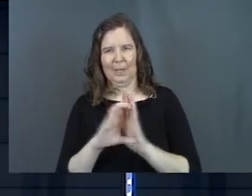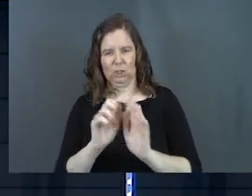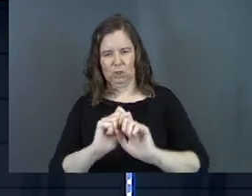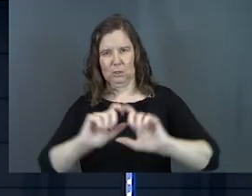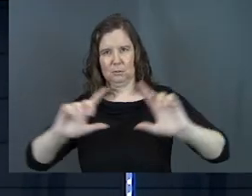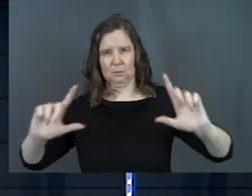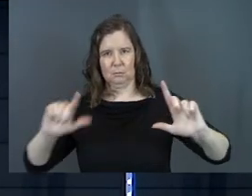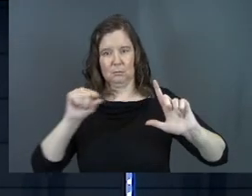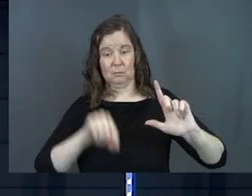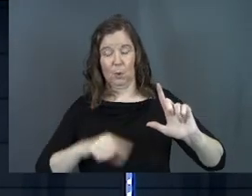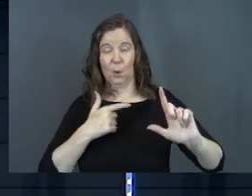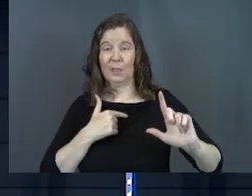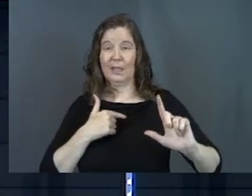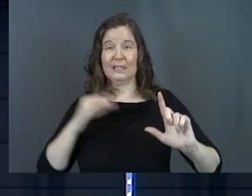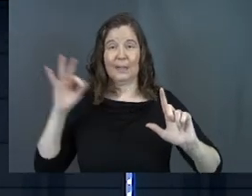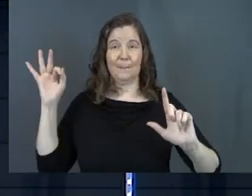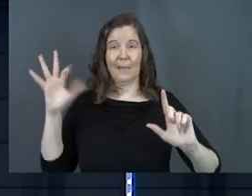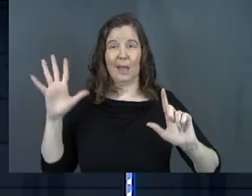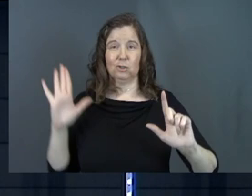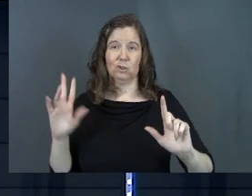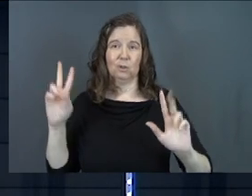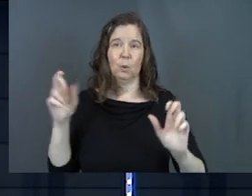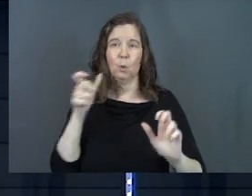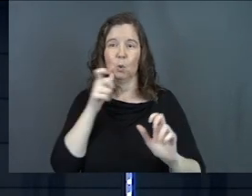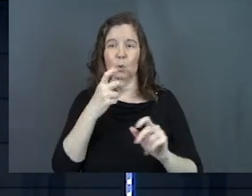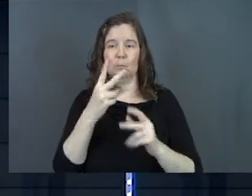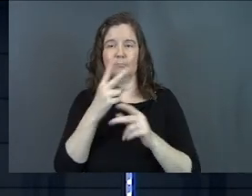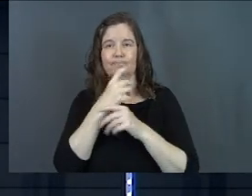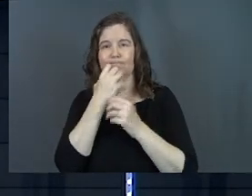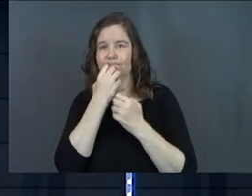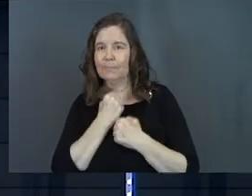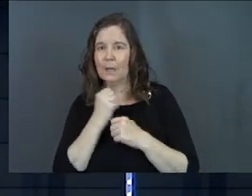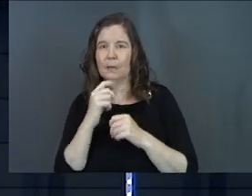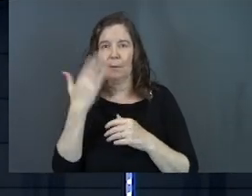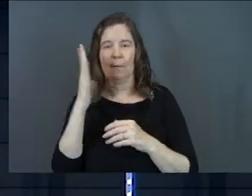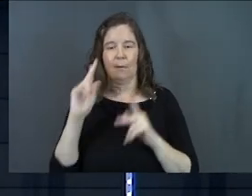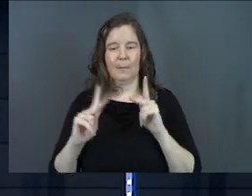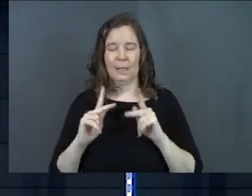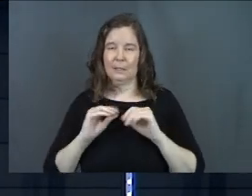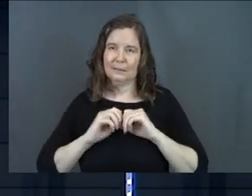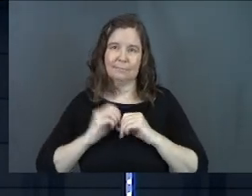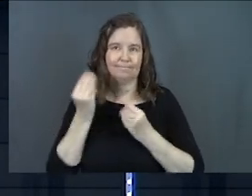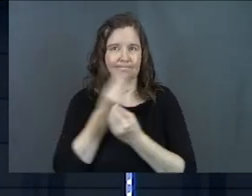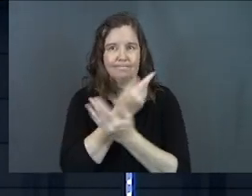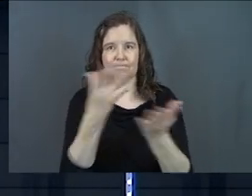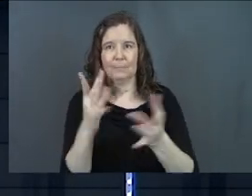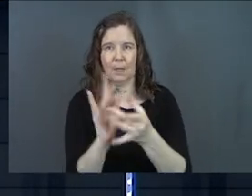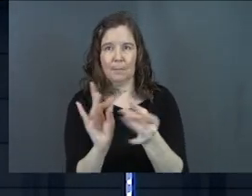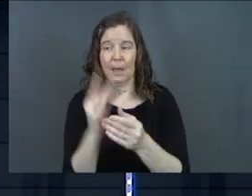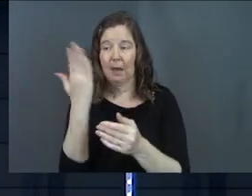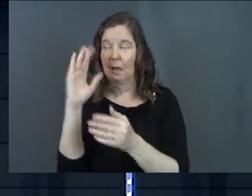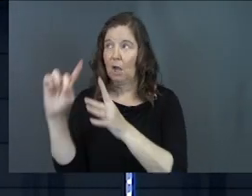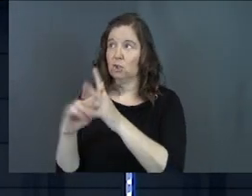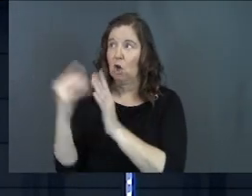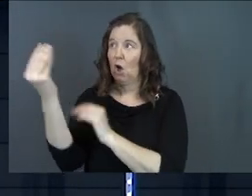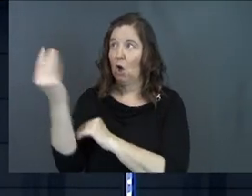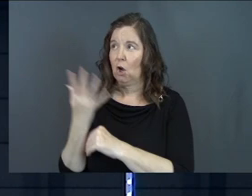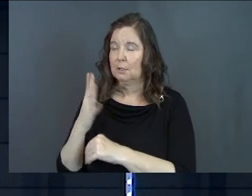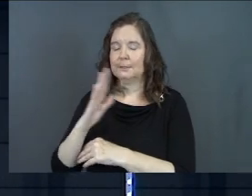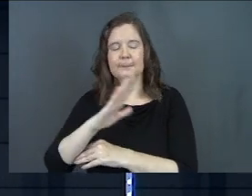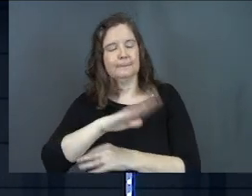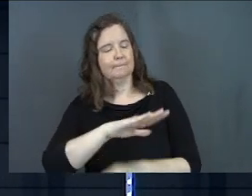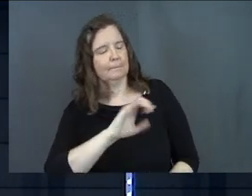the prophet, this is kind of the pastor. This is the person who cares about God's people, going to send them a message. And God starts and says,